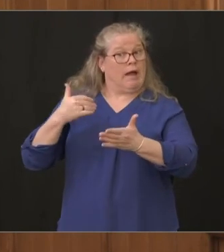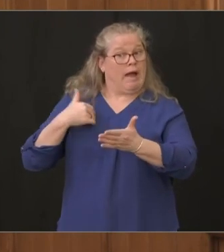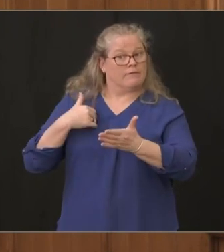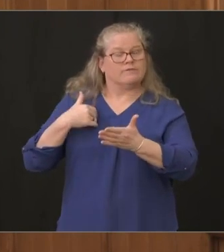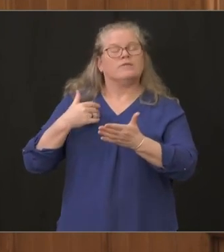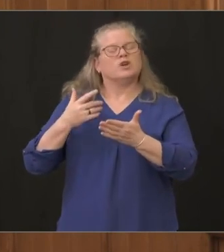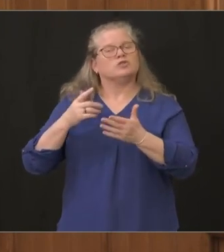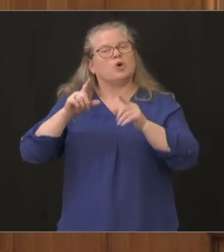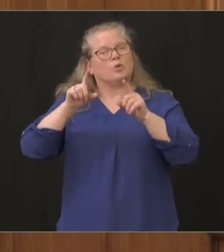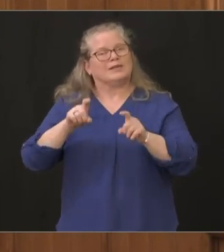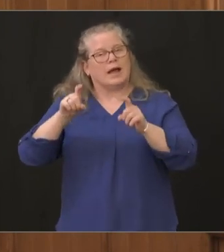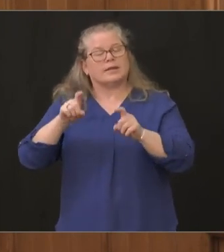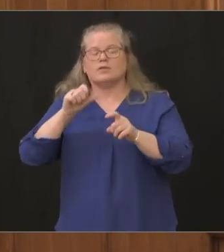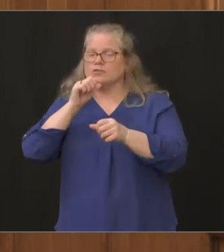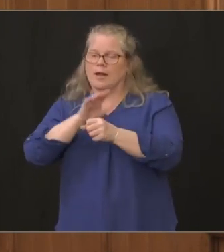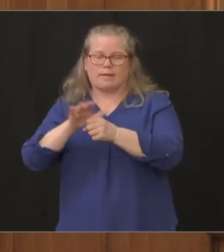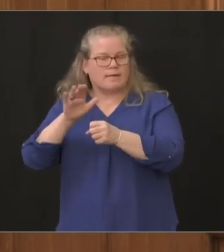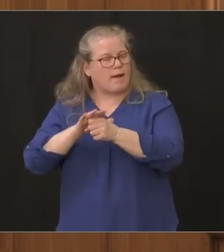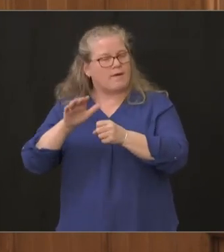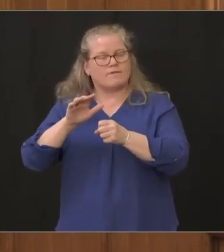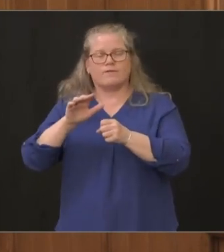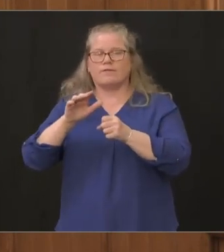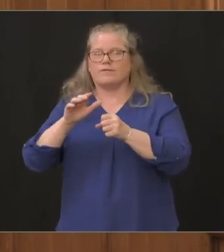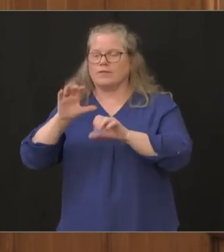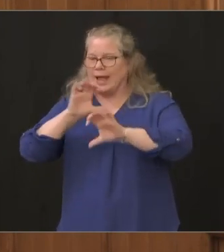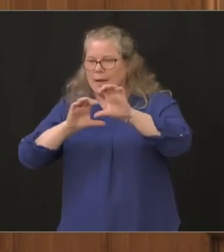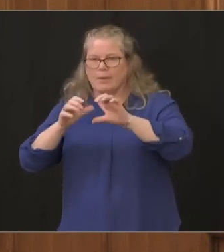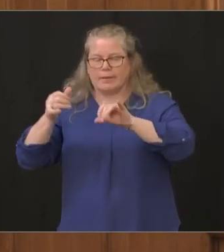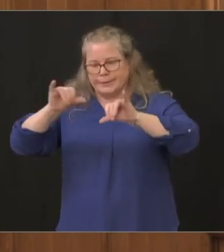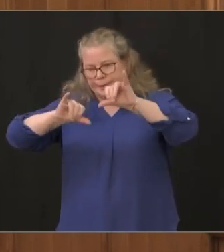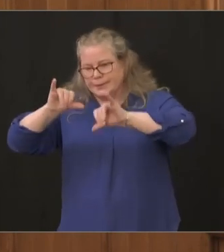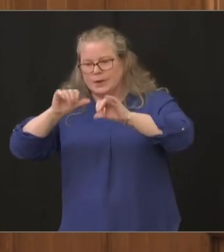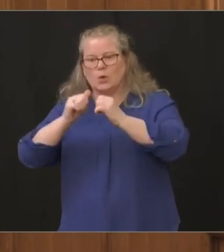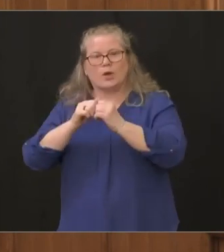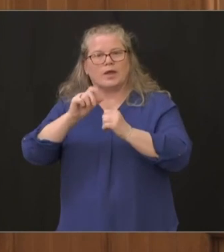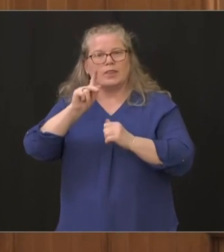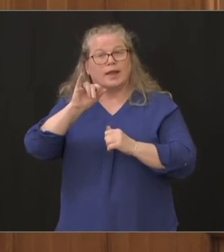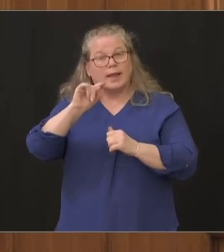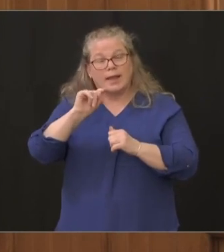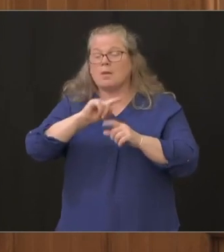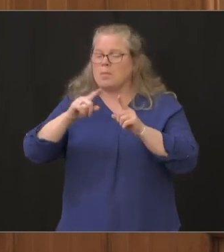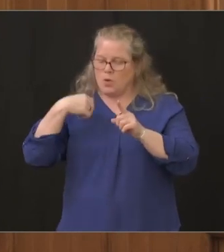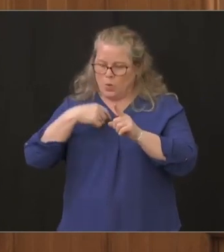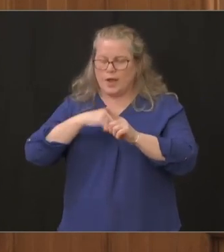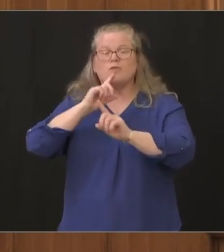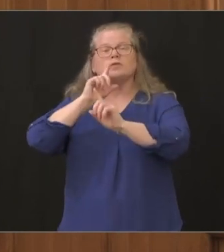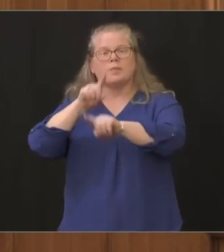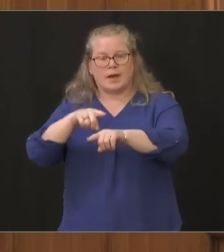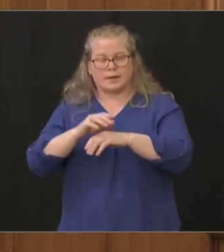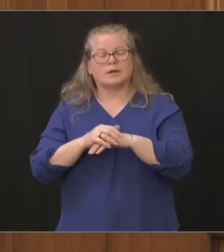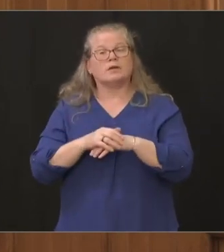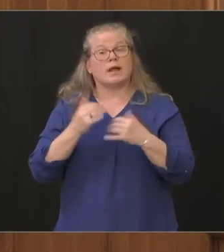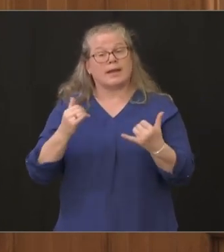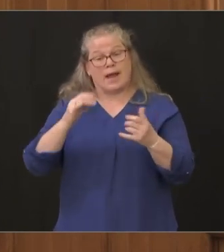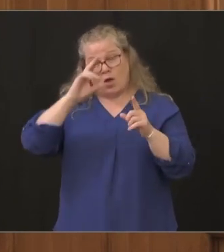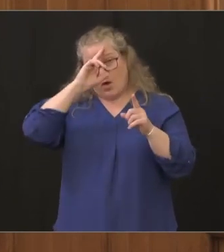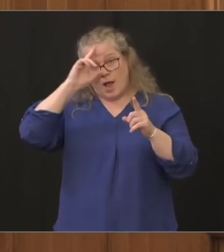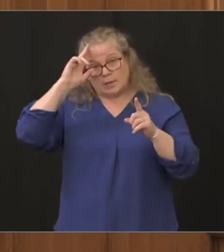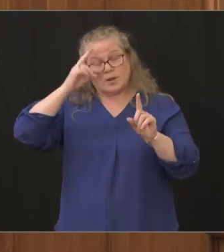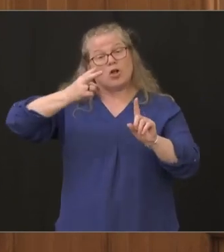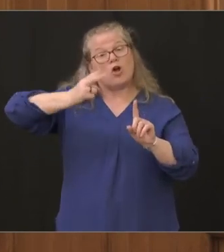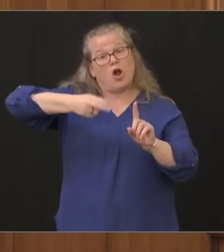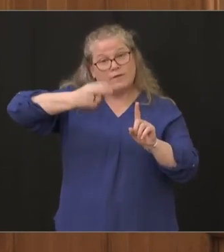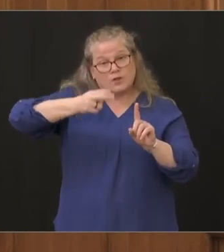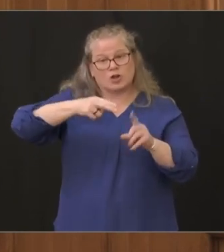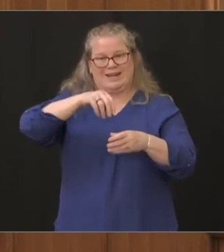reagents and the kits that go along with it uh but we're responding at harford hospital we now do testing in the hospital we've created